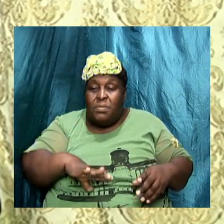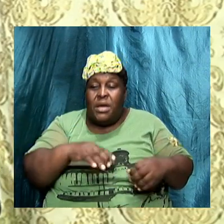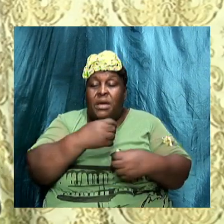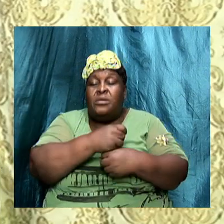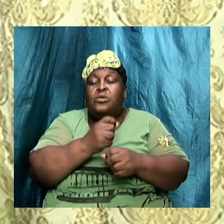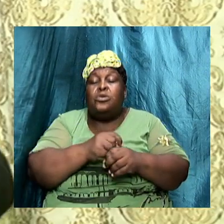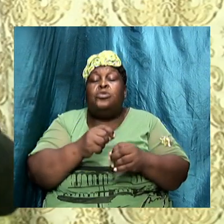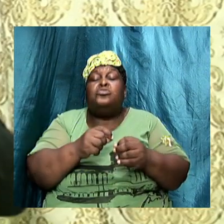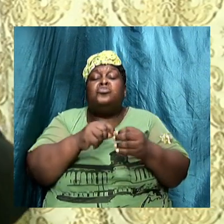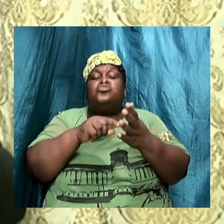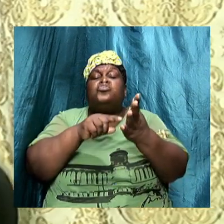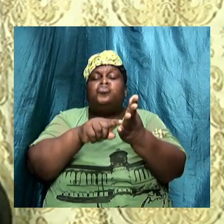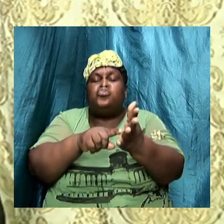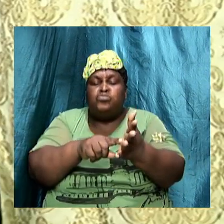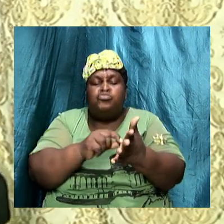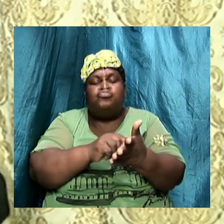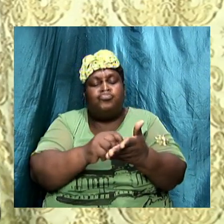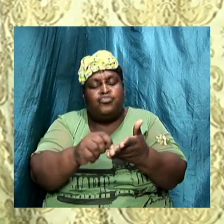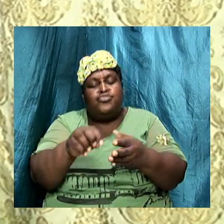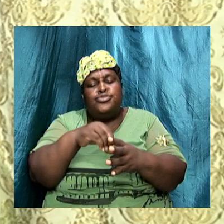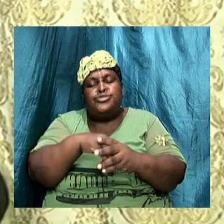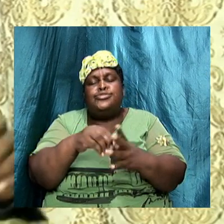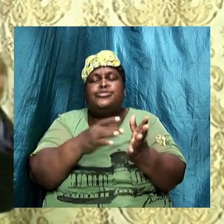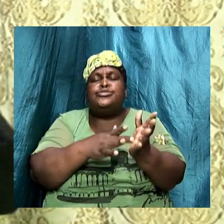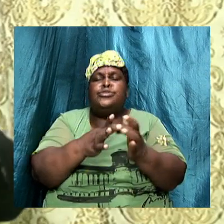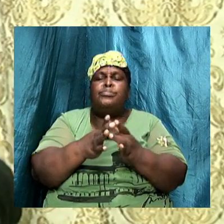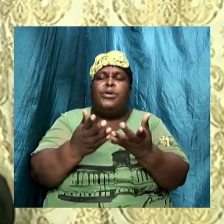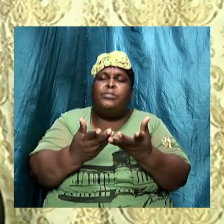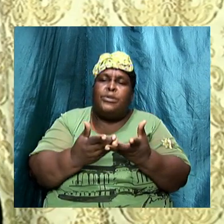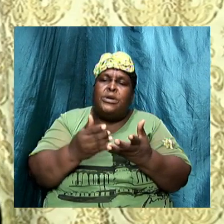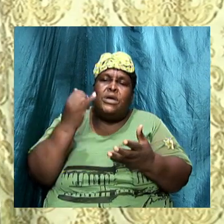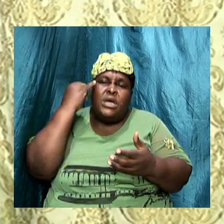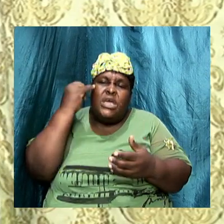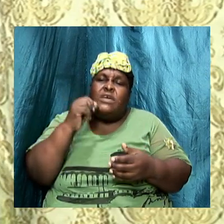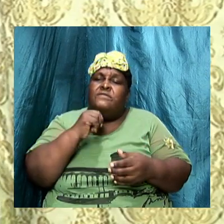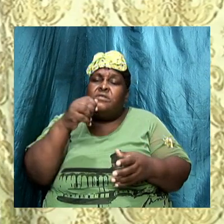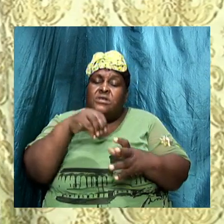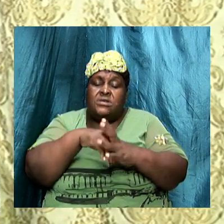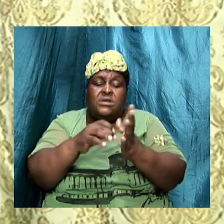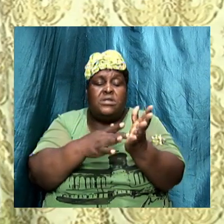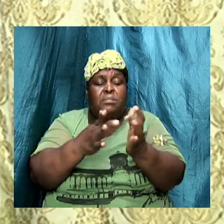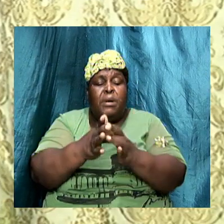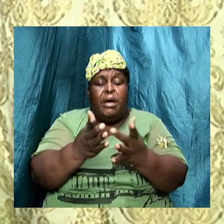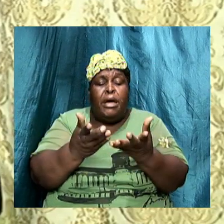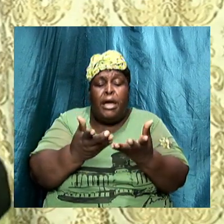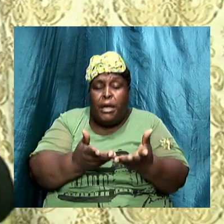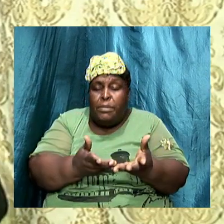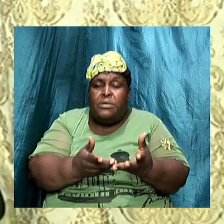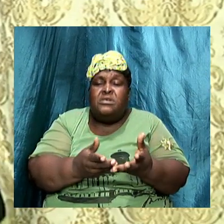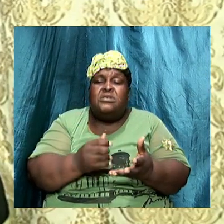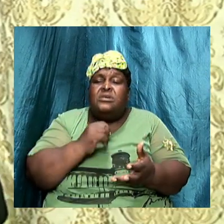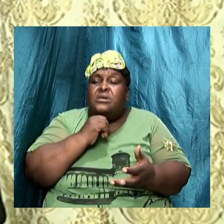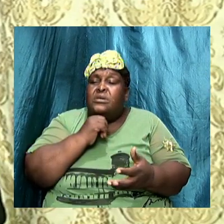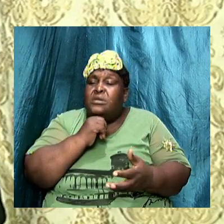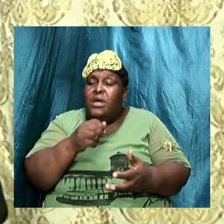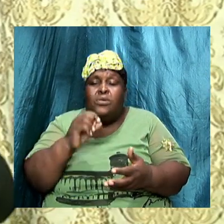written in the Bible and I will do what it says but if it's not written in the Bible and this is what the Sadducees say I